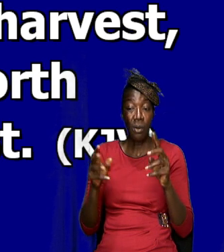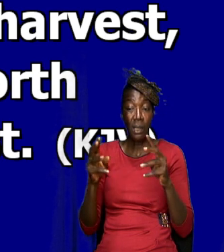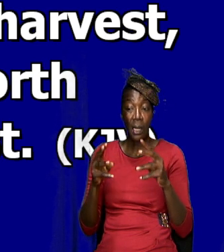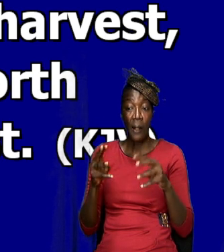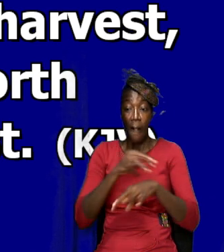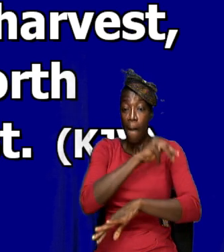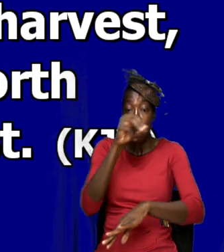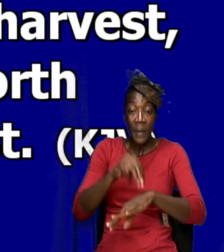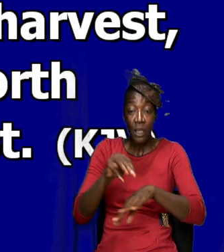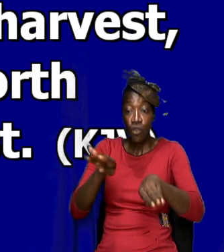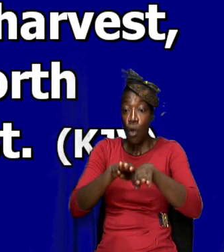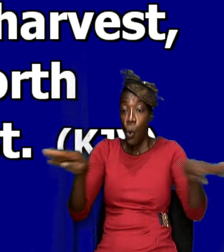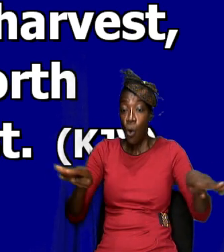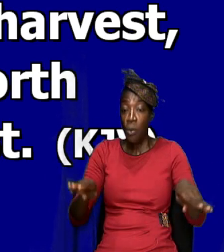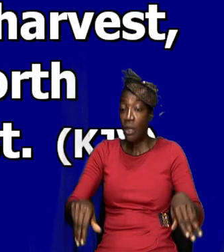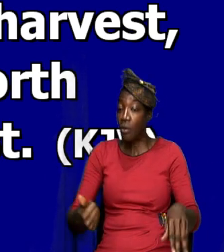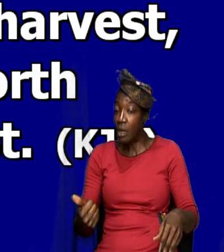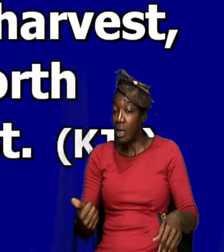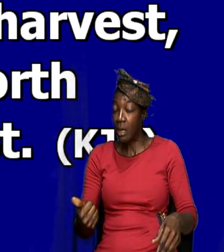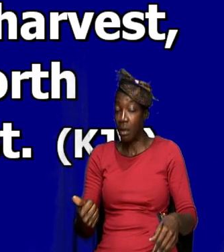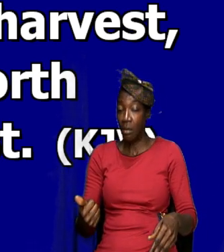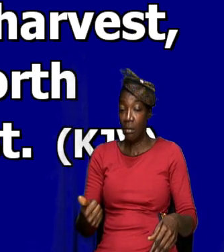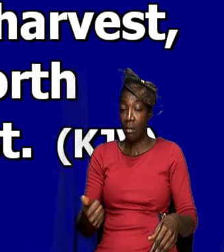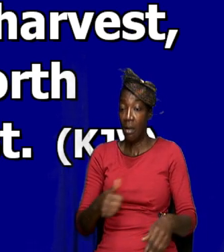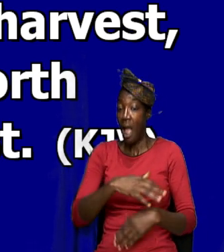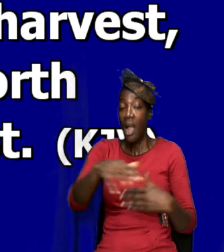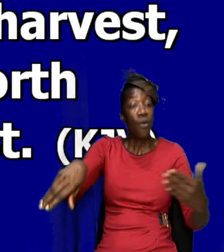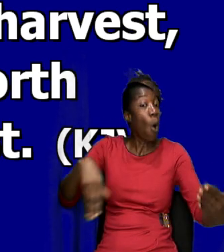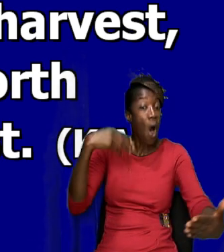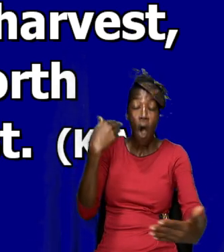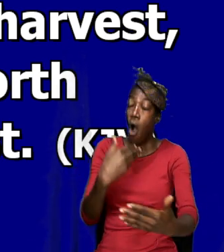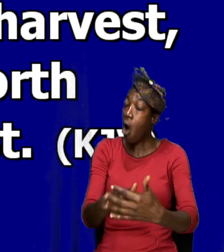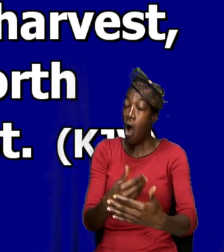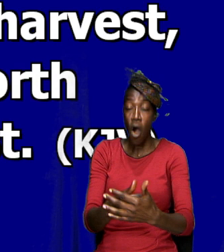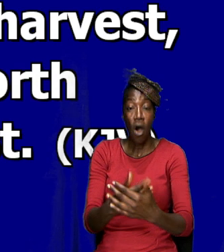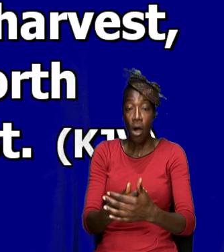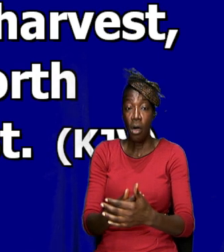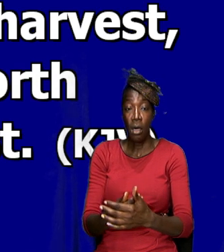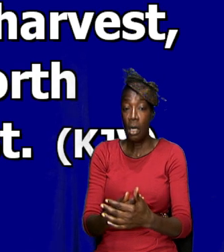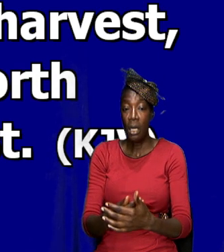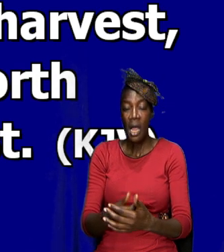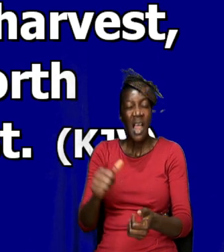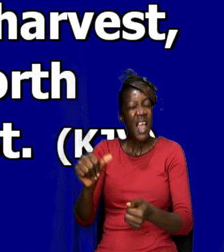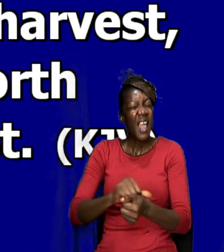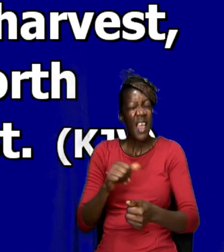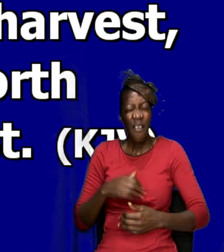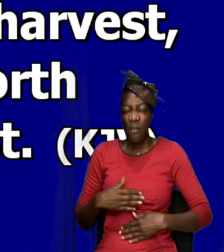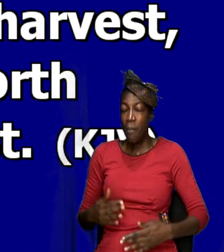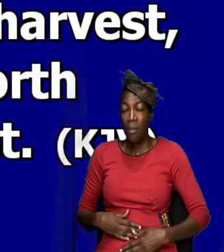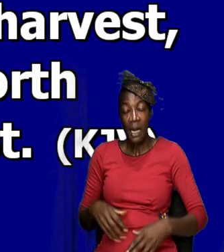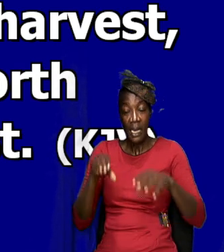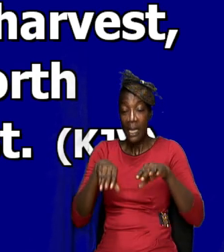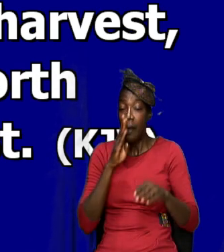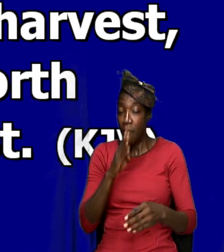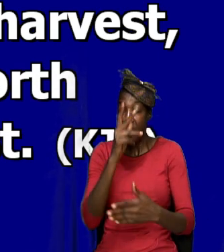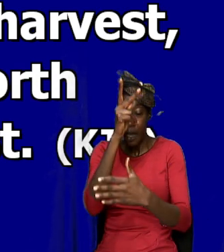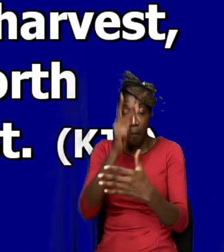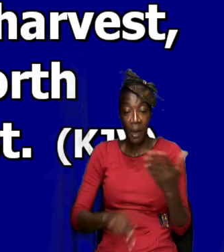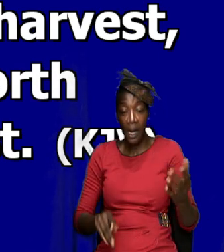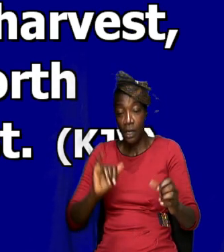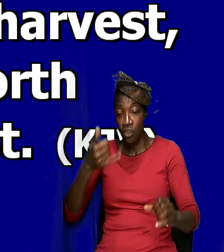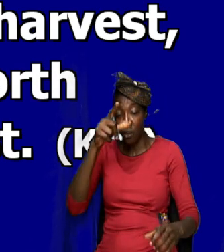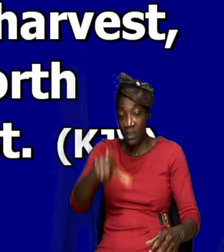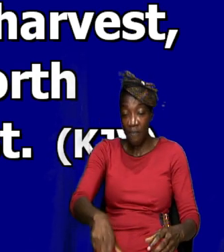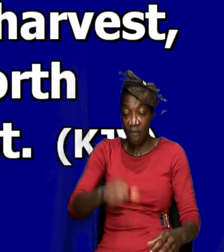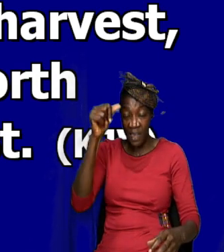are open to everyone. There's no restriction. Everybody can be a part of the missions team. But, we just find